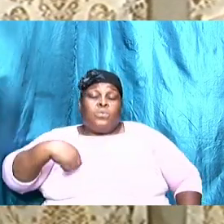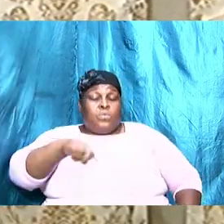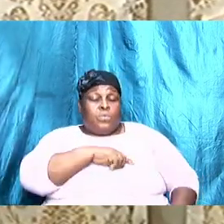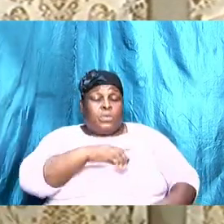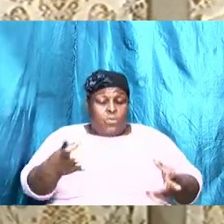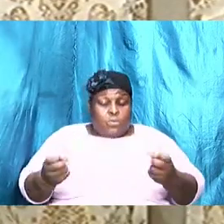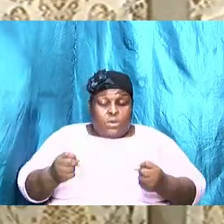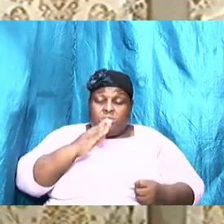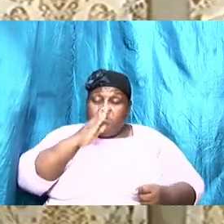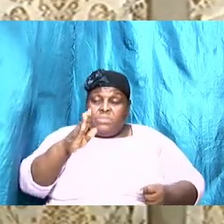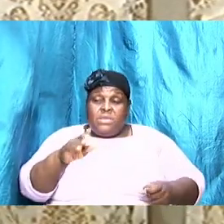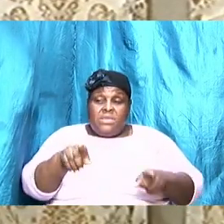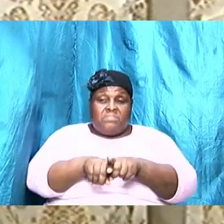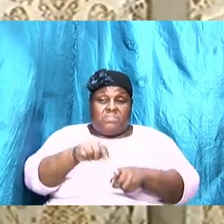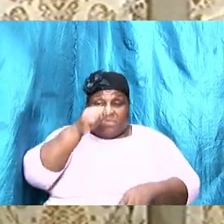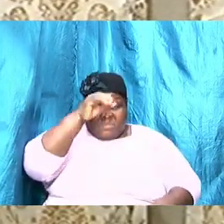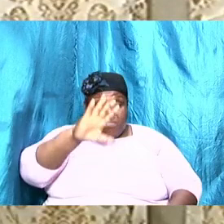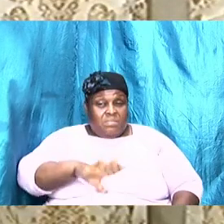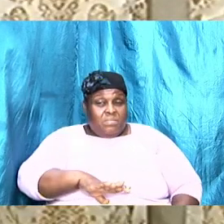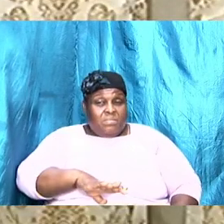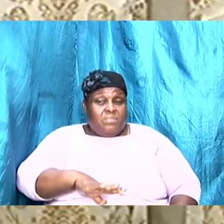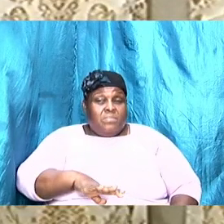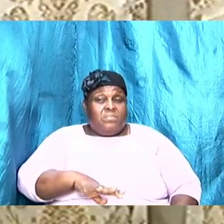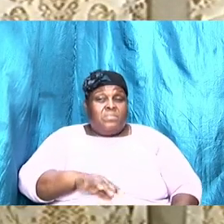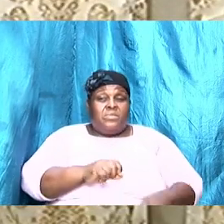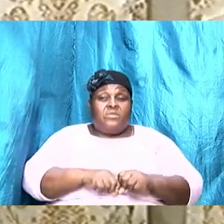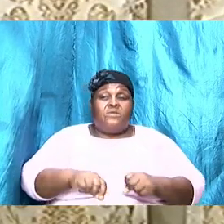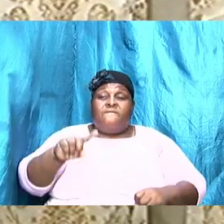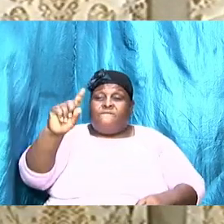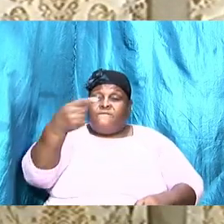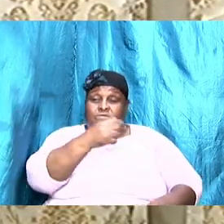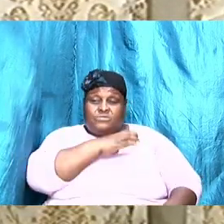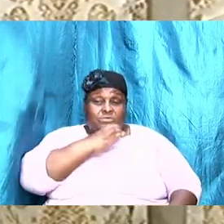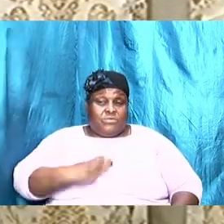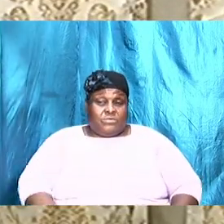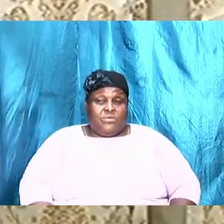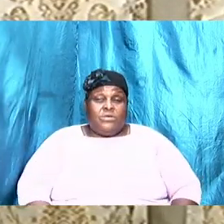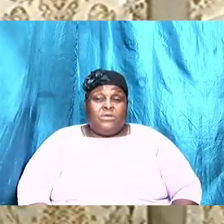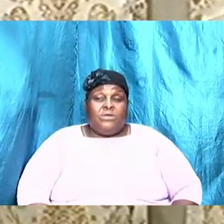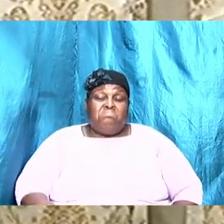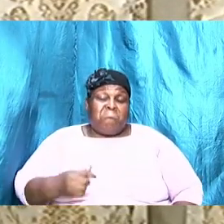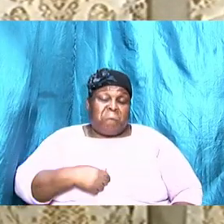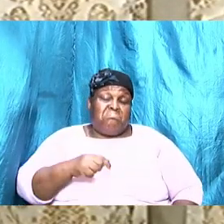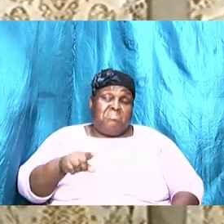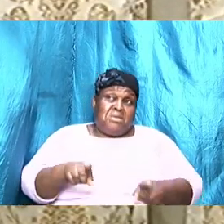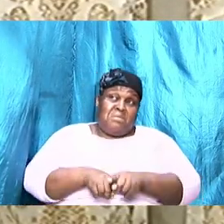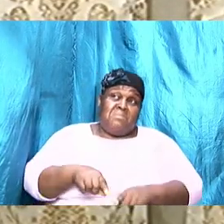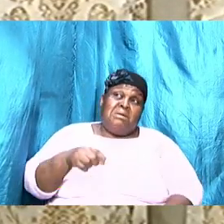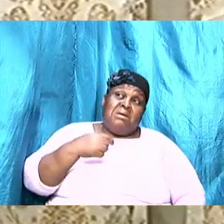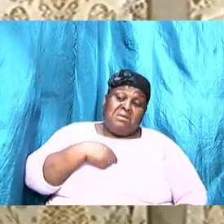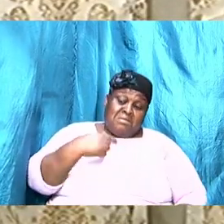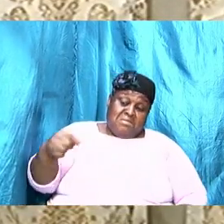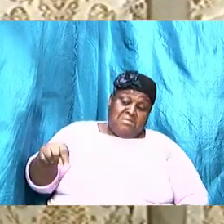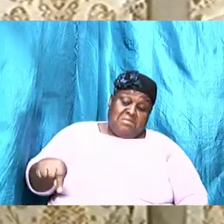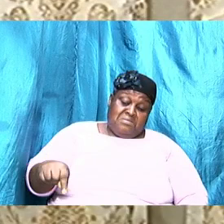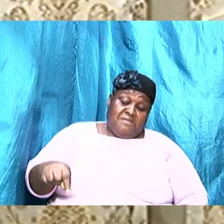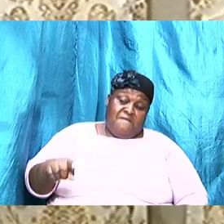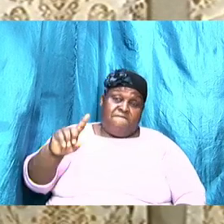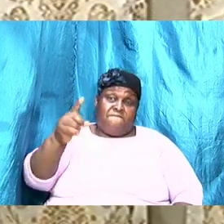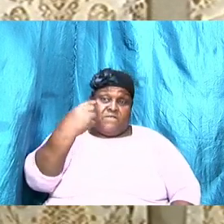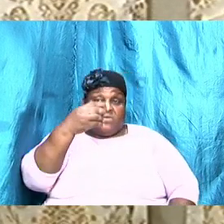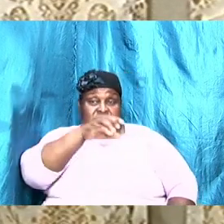men. So we might say, we are this, you are first a Christian. I am like this, I am first a Christian.